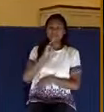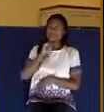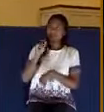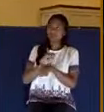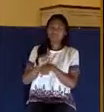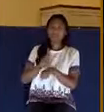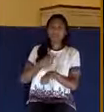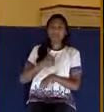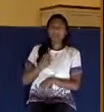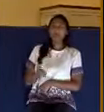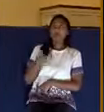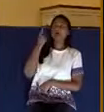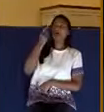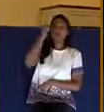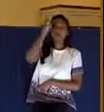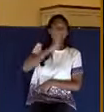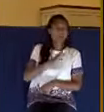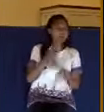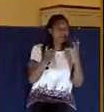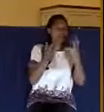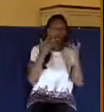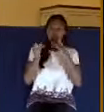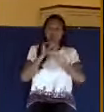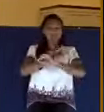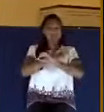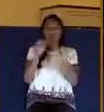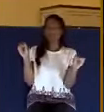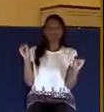shows no partiality.